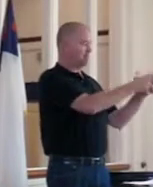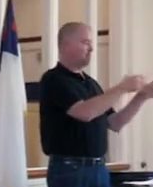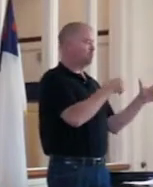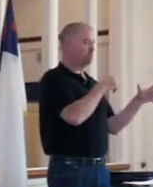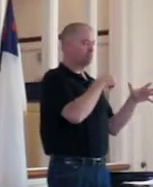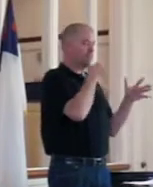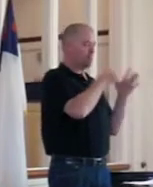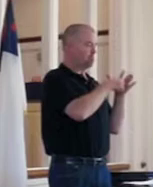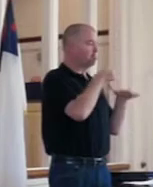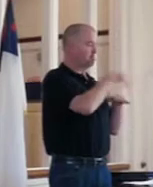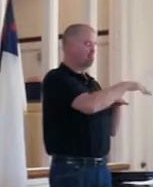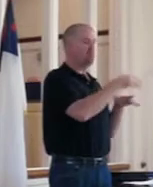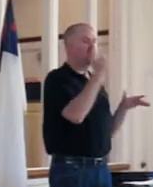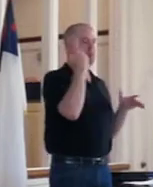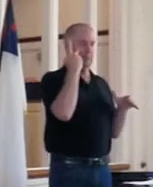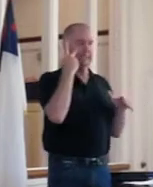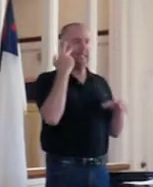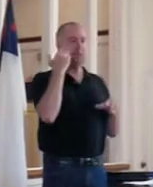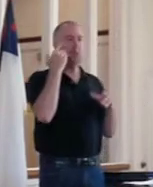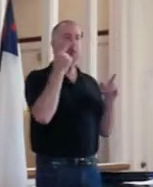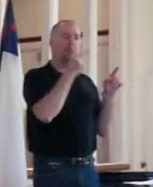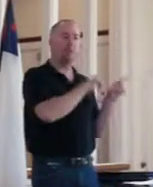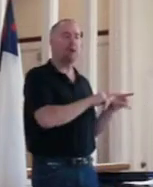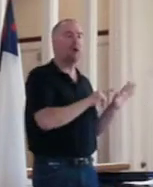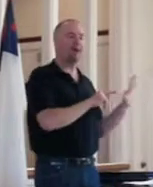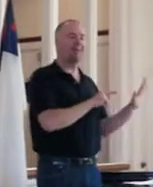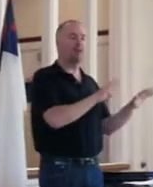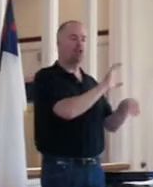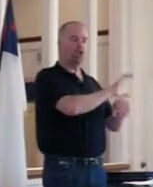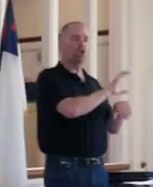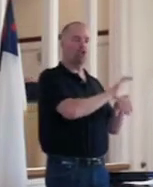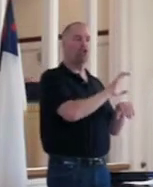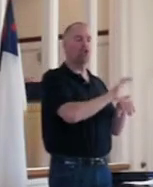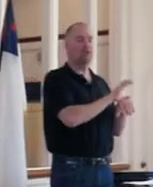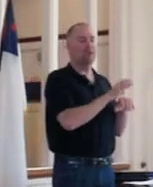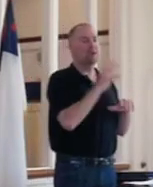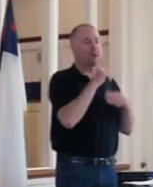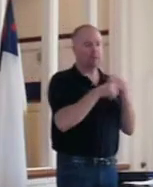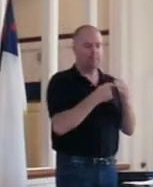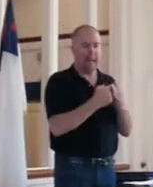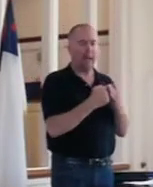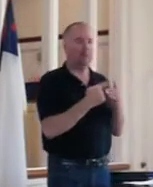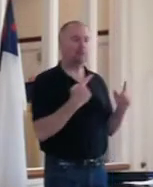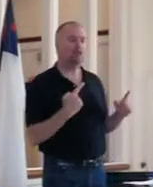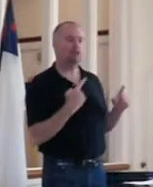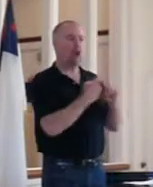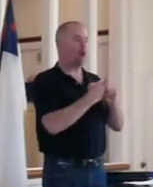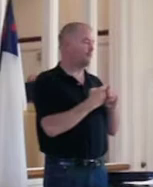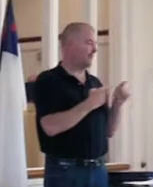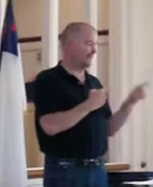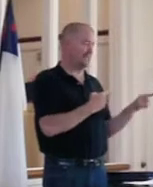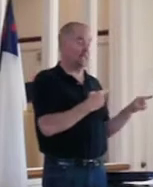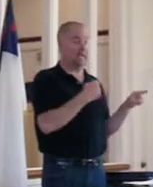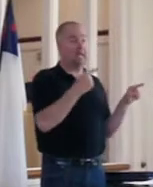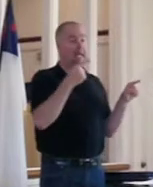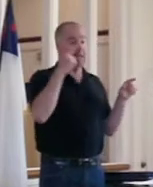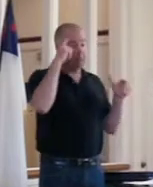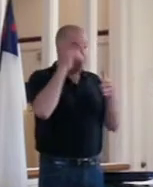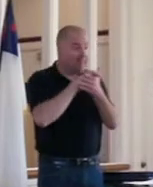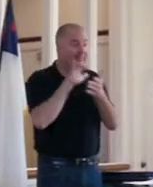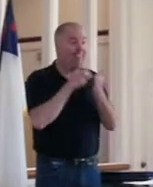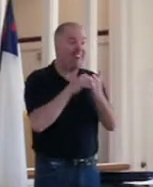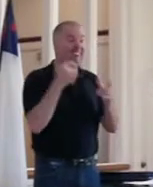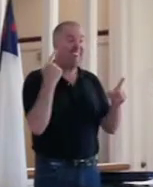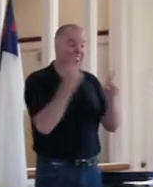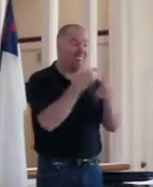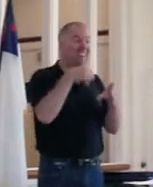he's familiar with what's going on. The dynamics in the church, he even refers to a conflict, if you can believe that, a conflict within